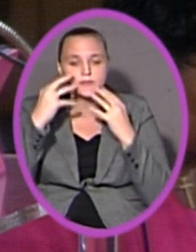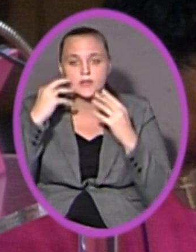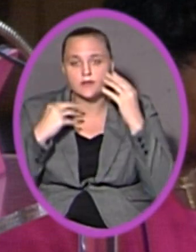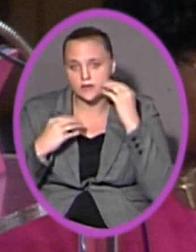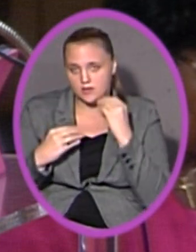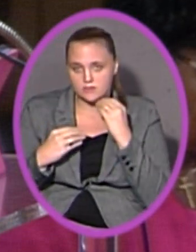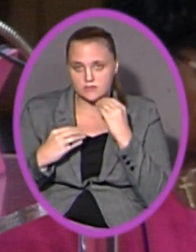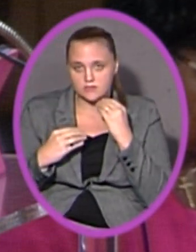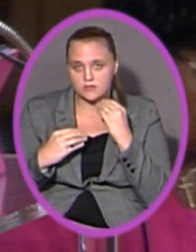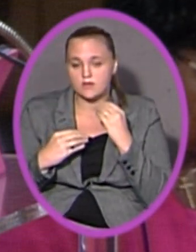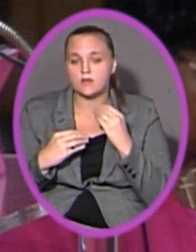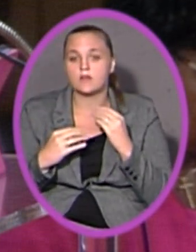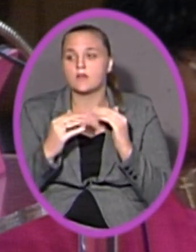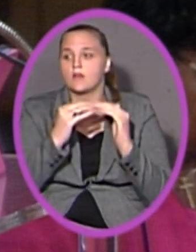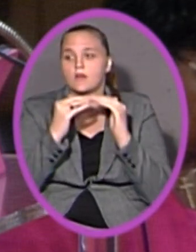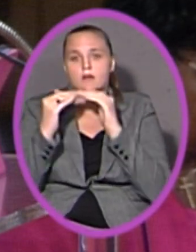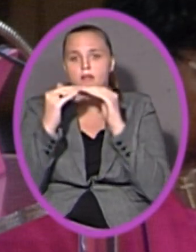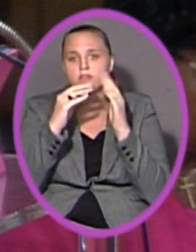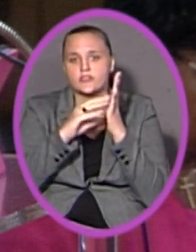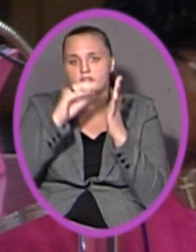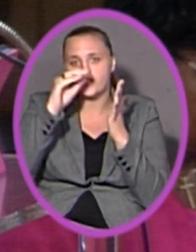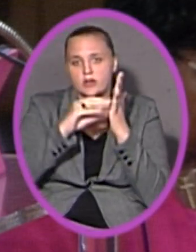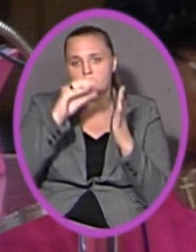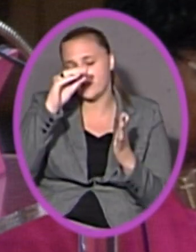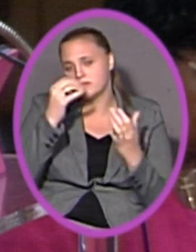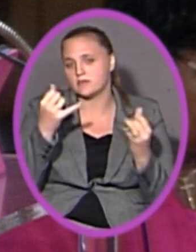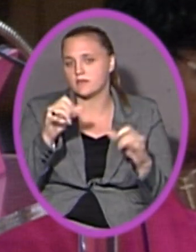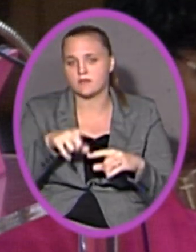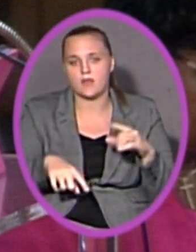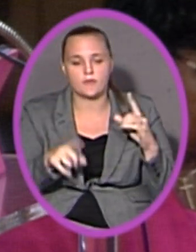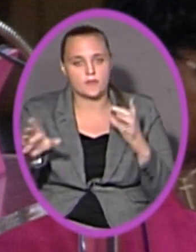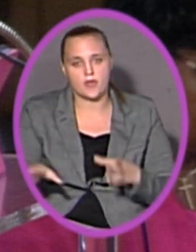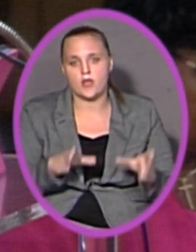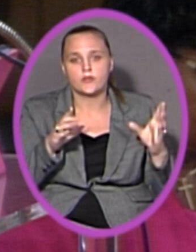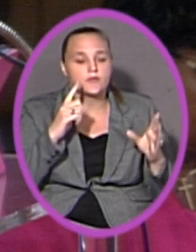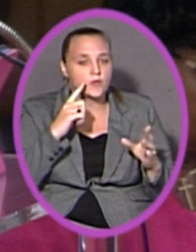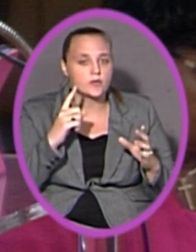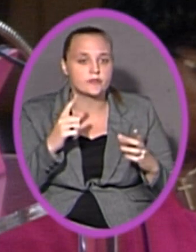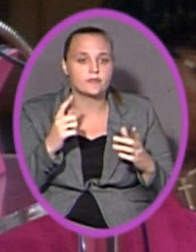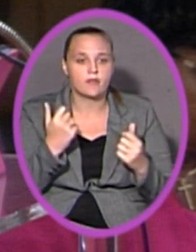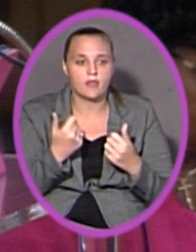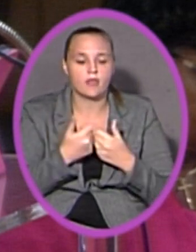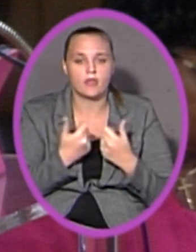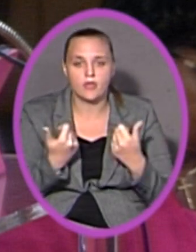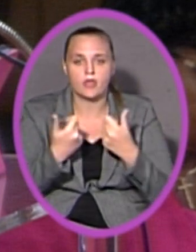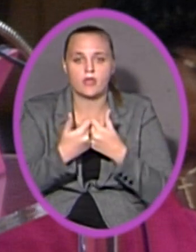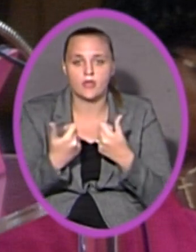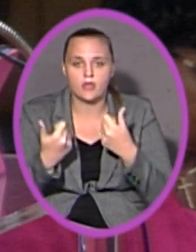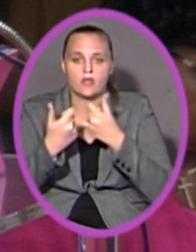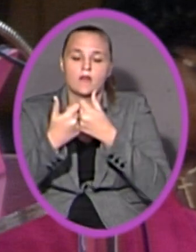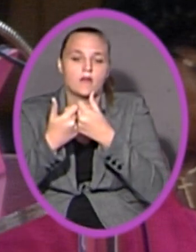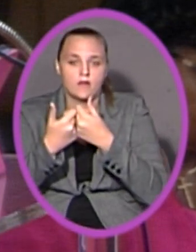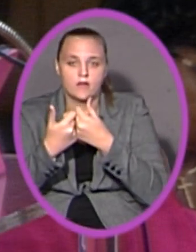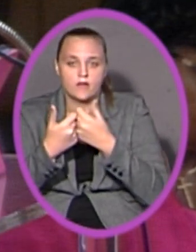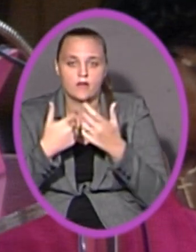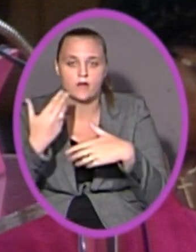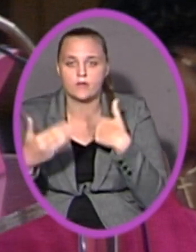No amount of collegiate learning can prepare you for what you will encounter along the way in ways of experience.